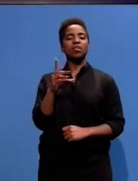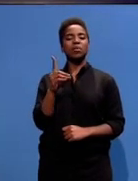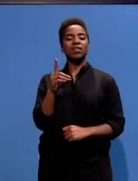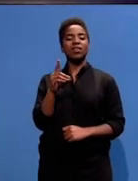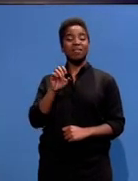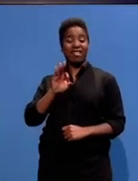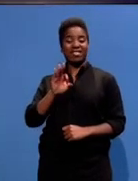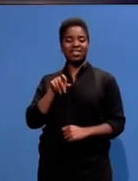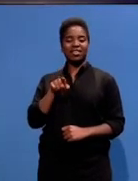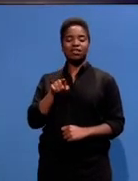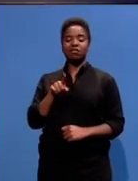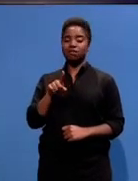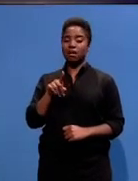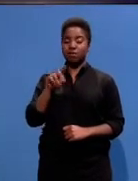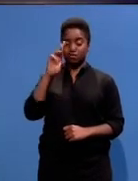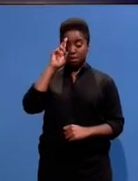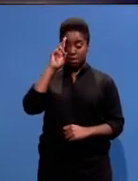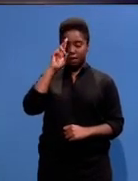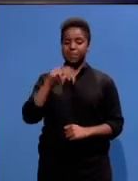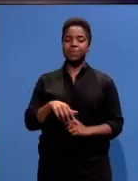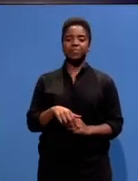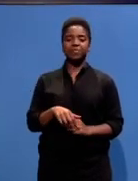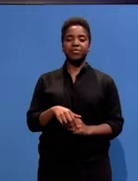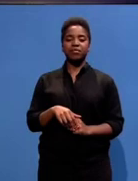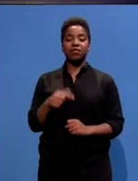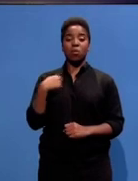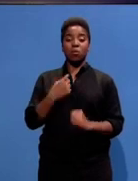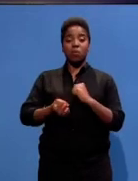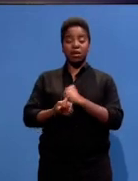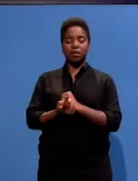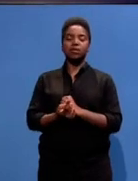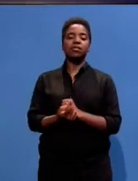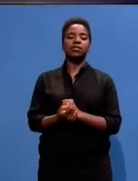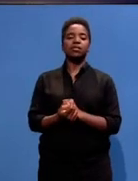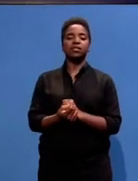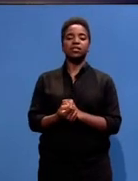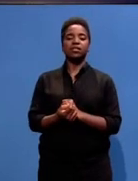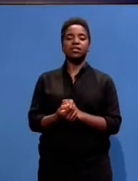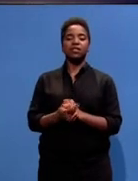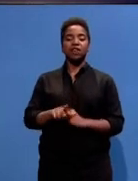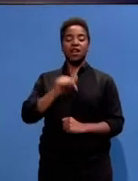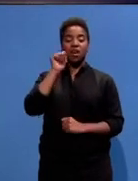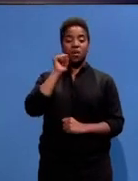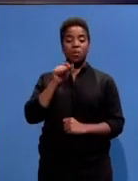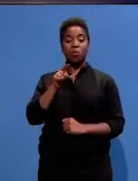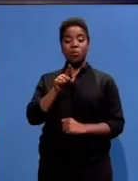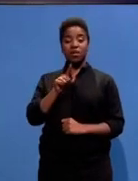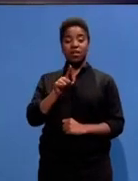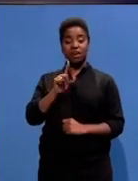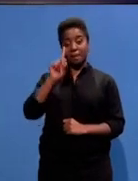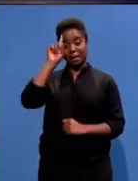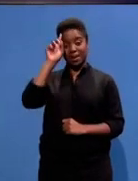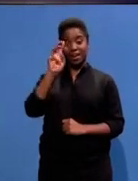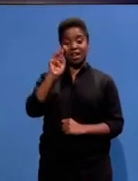take your broader question. What I think, when you said, when Mandela